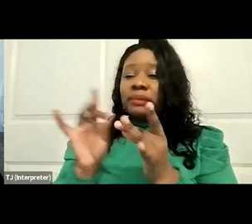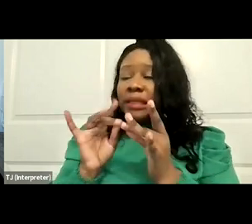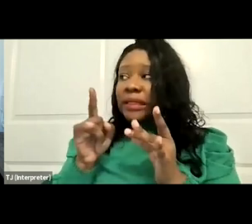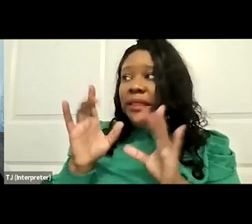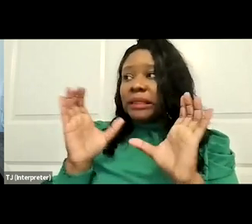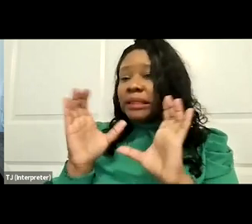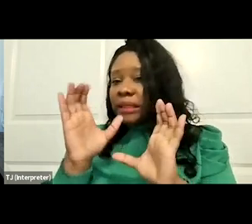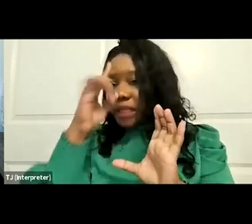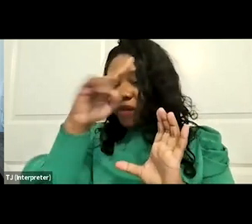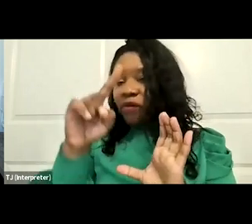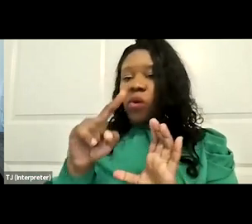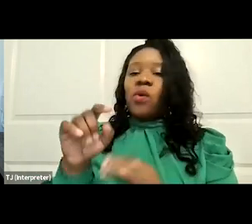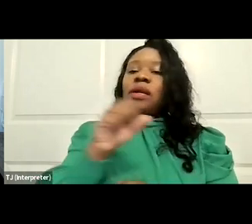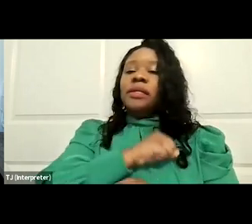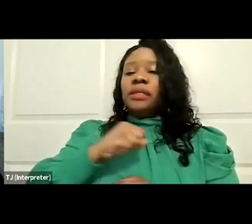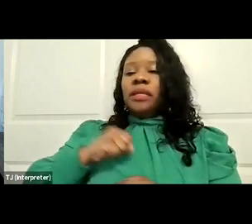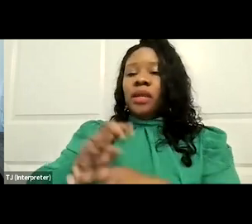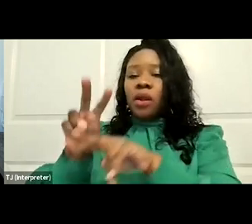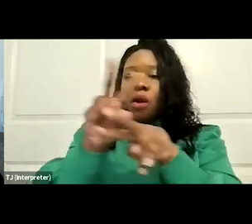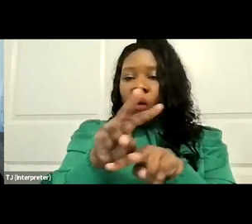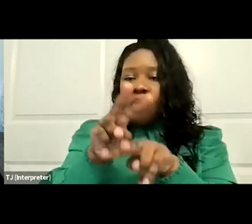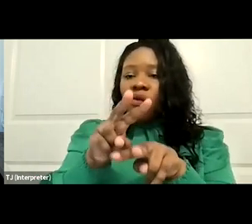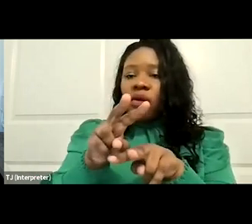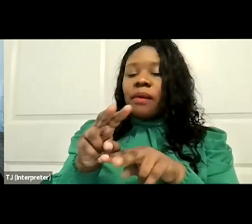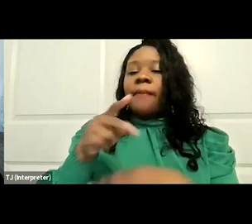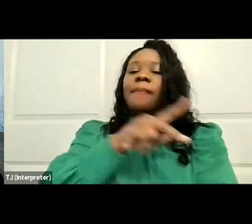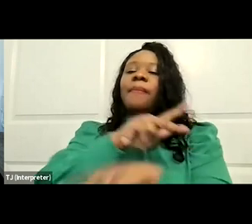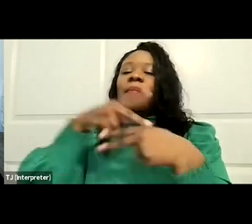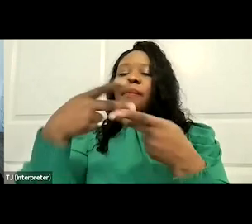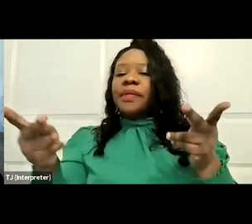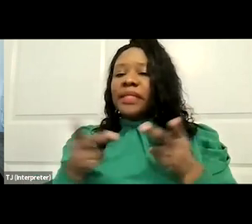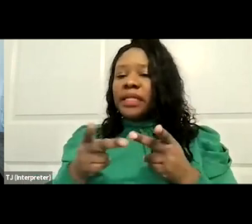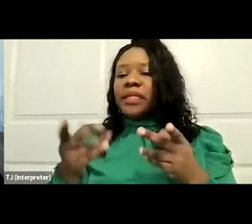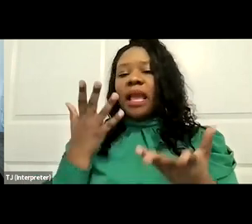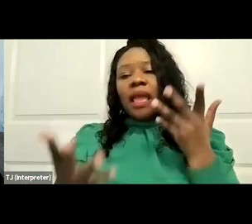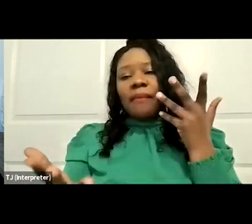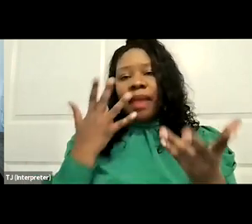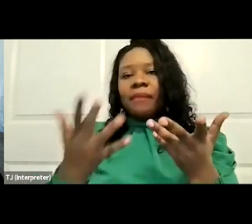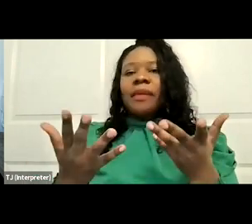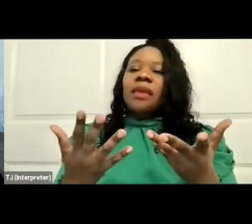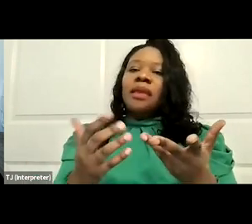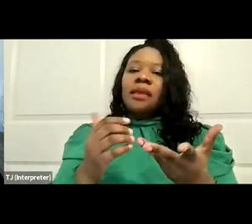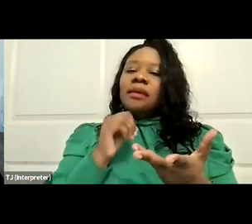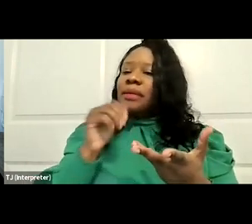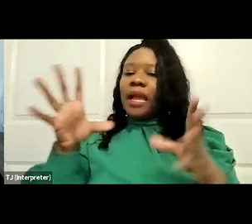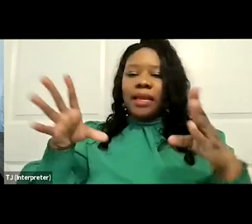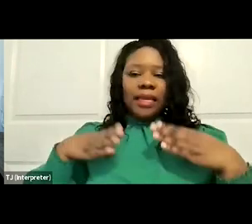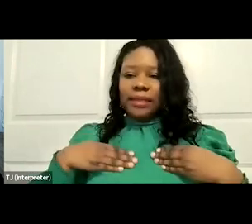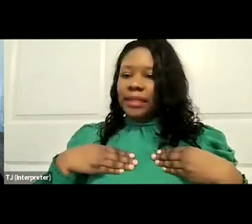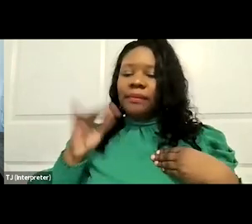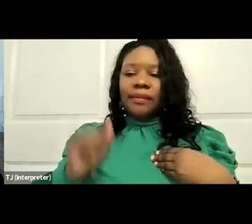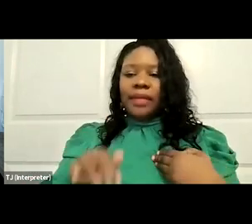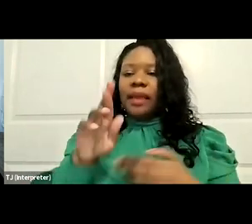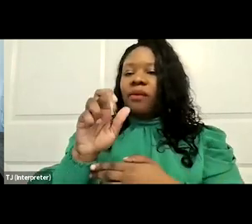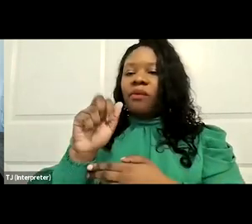oversight position and may forego this this ranking membership. But of